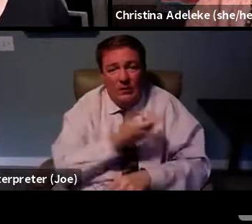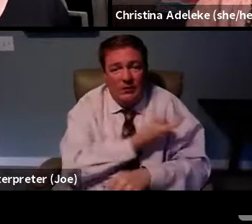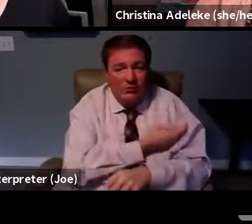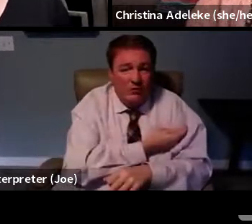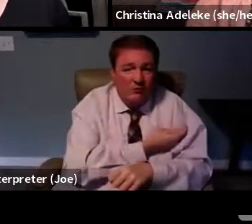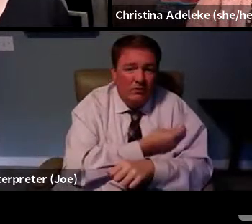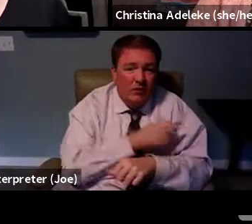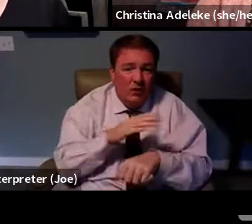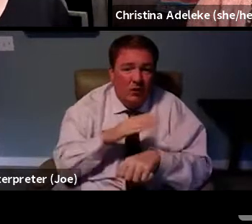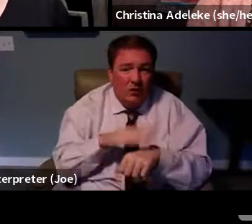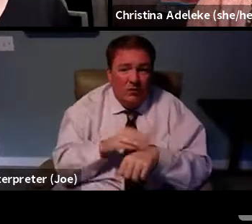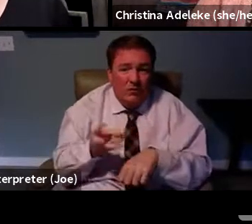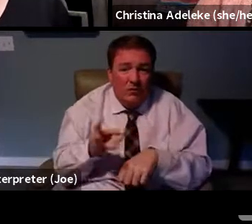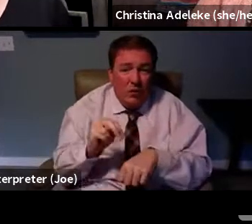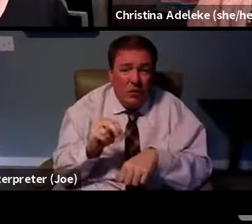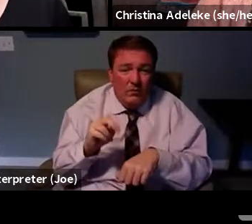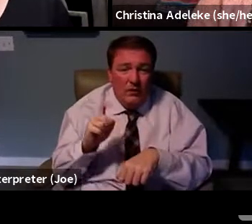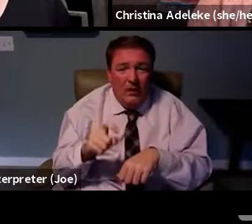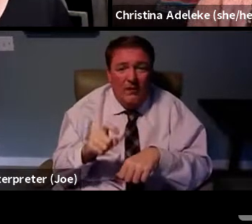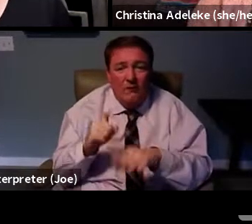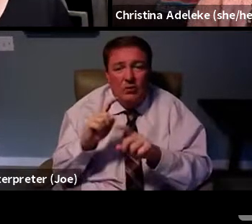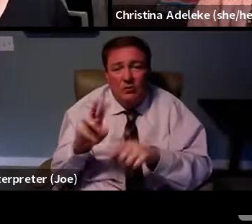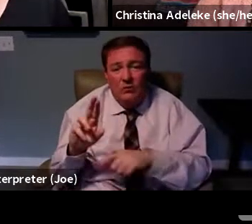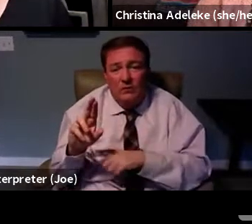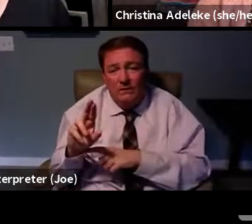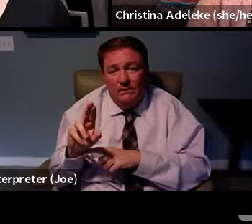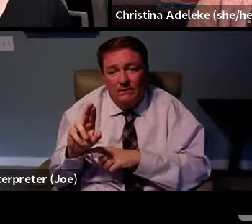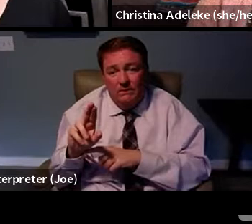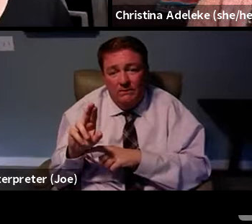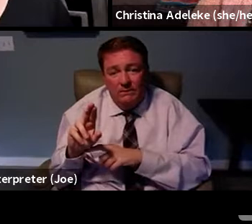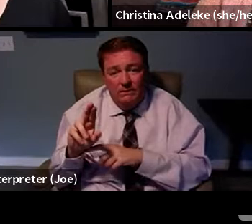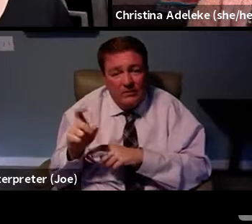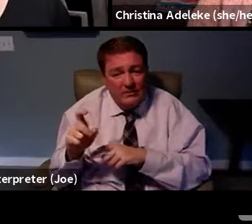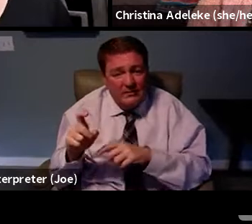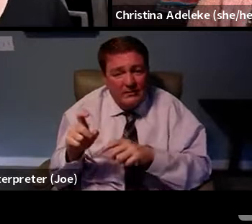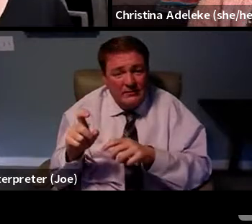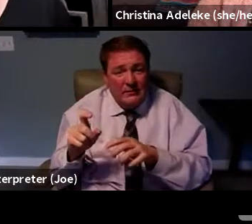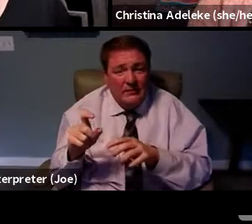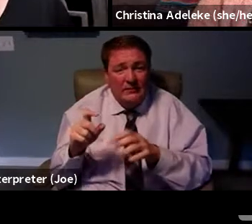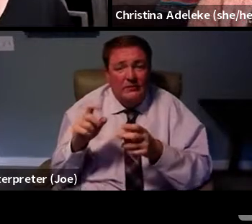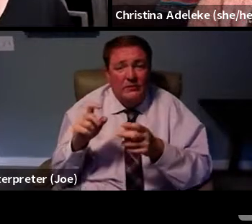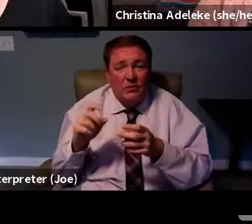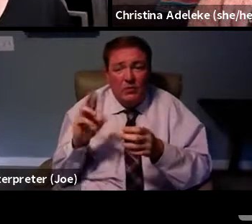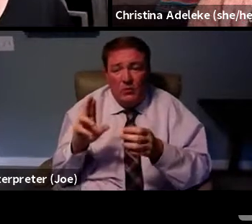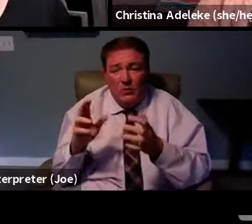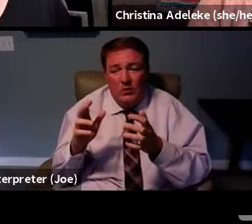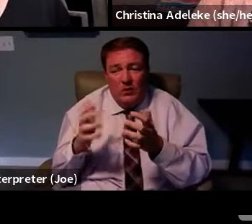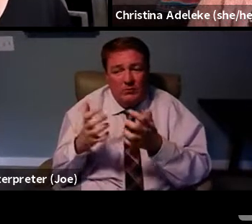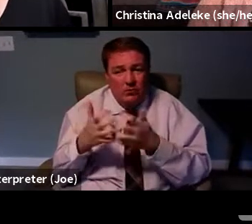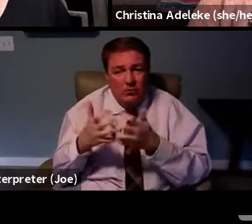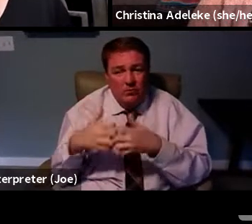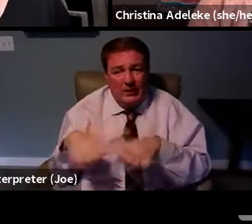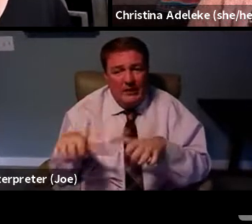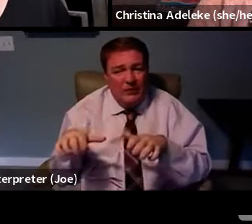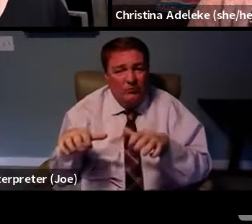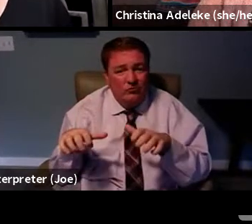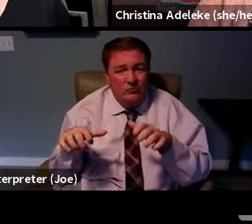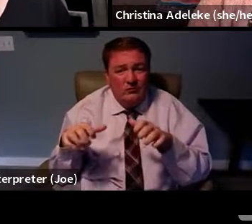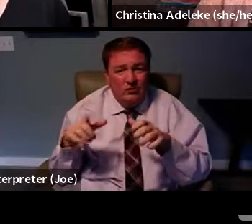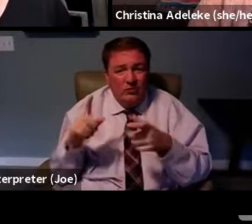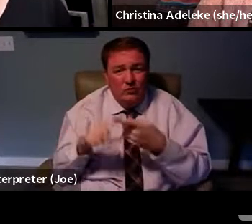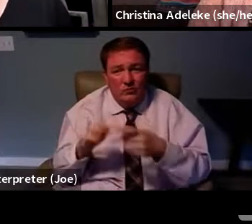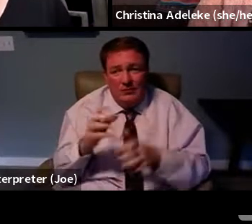on their own. They're going to have to go to a pharmacy or they'd have to arrange, you know, somehow to get these